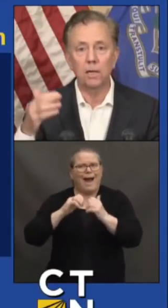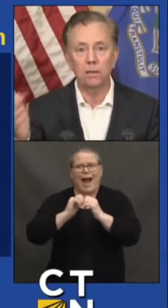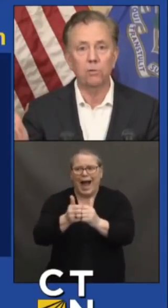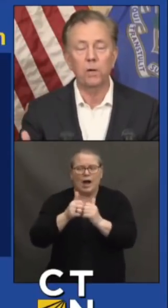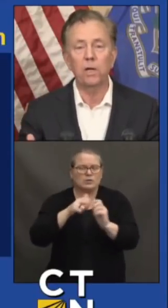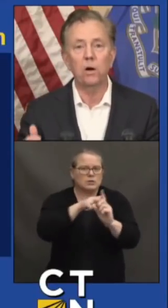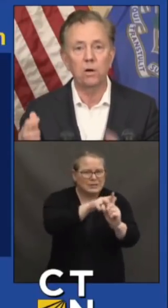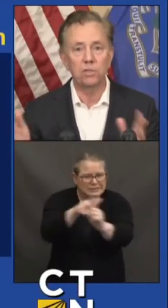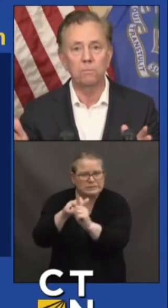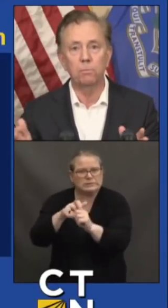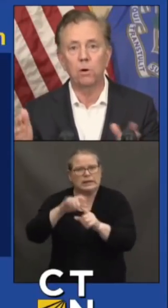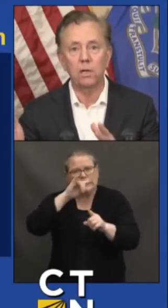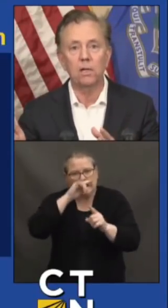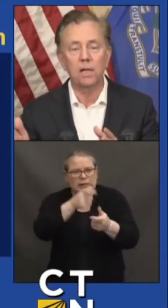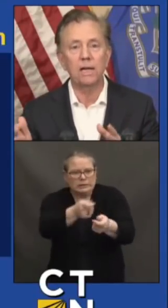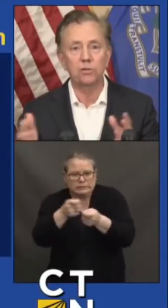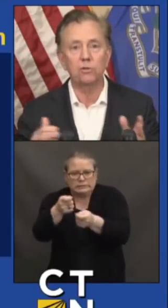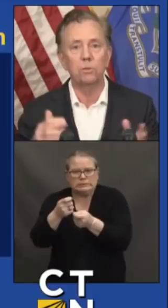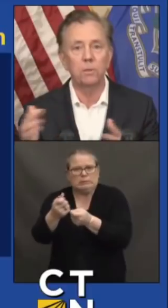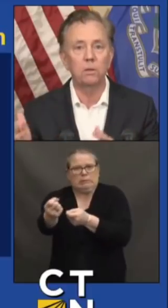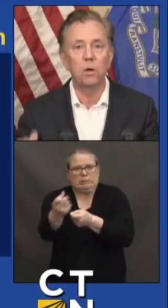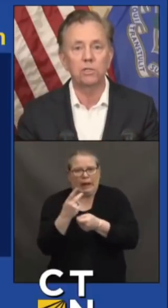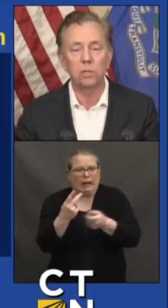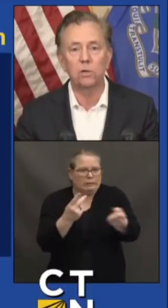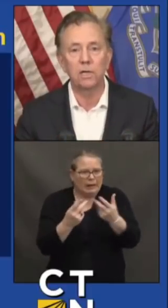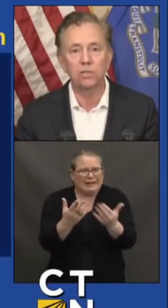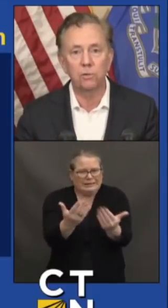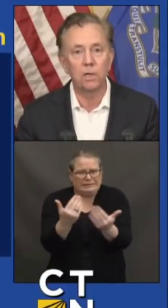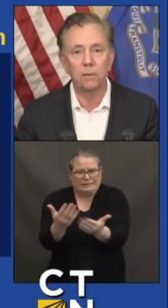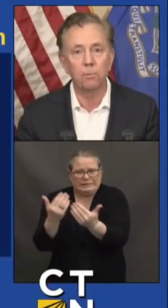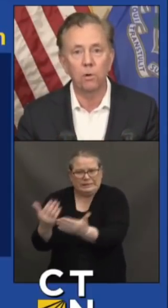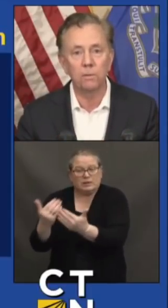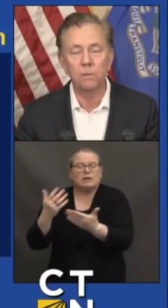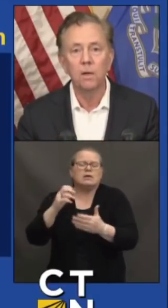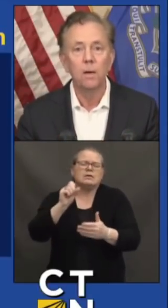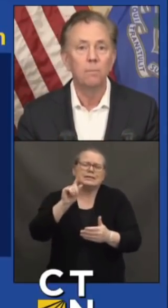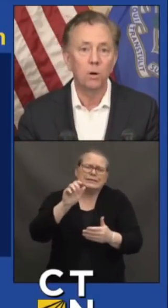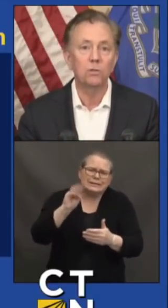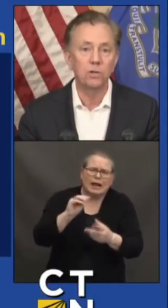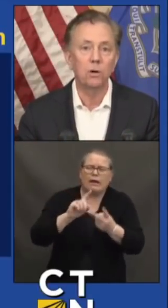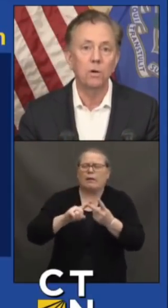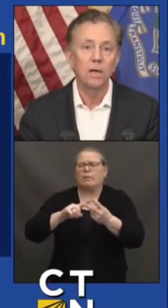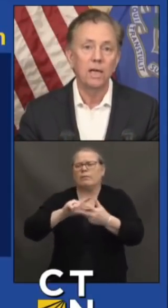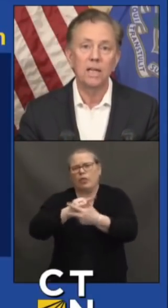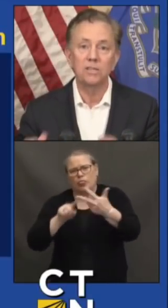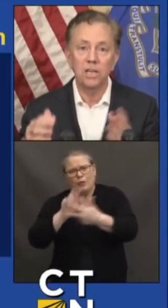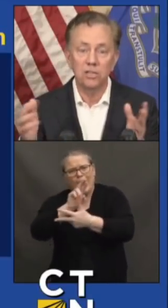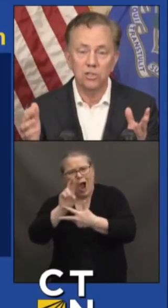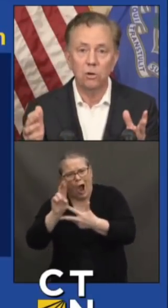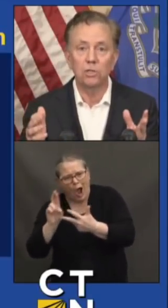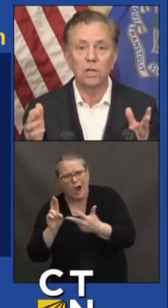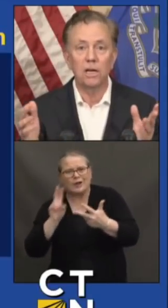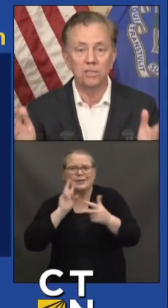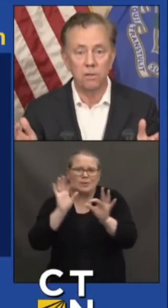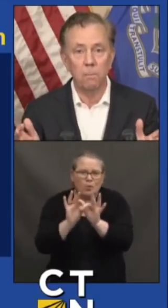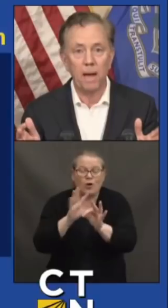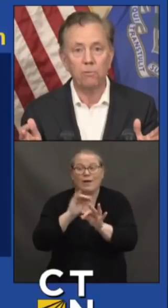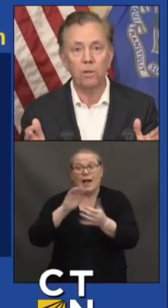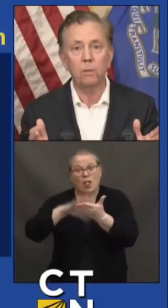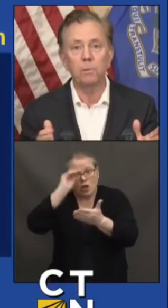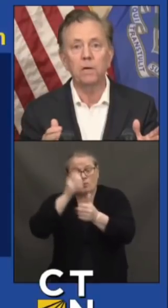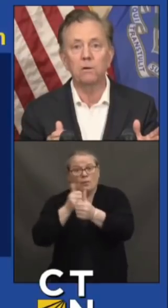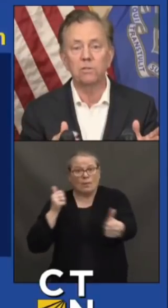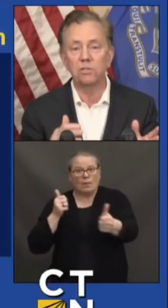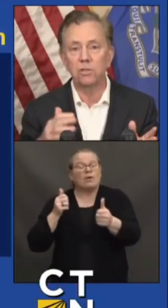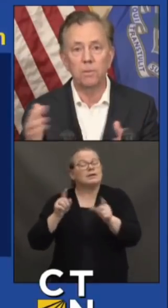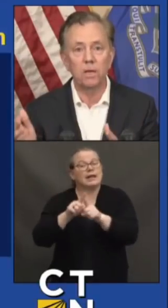learning and three R's and book and classroom and lost learning is really important. But also getting these kids socialized and back